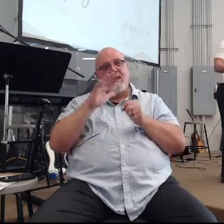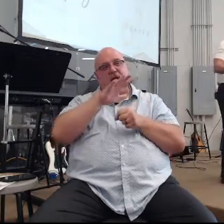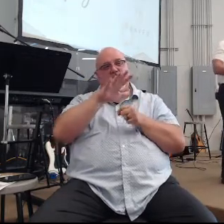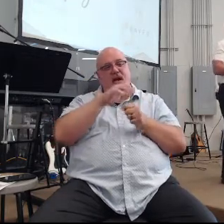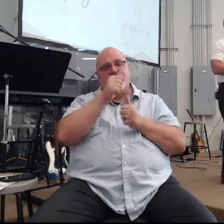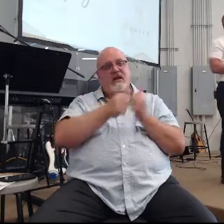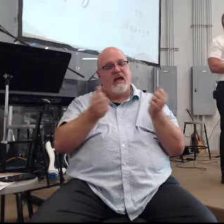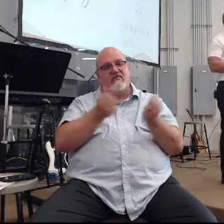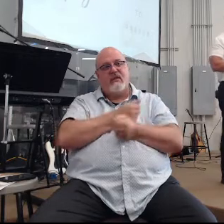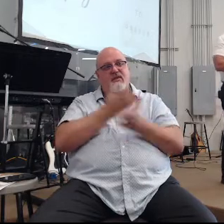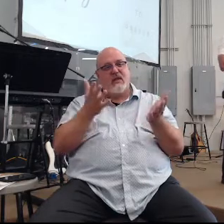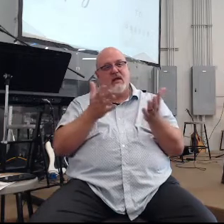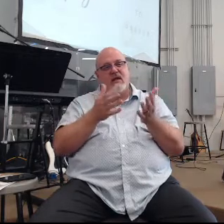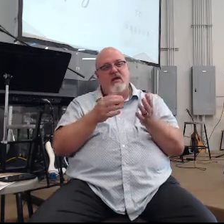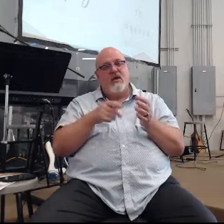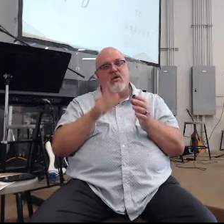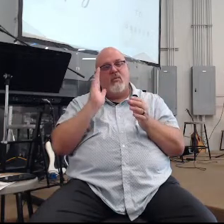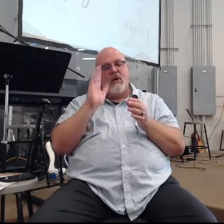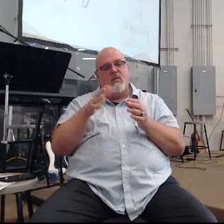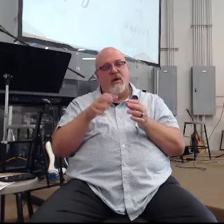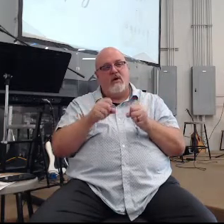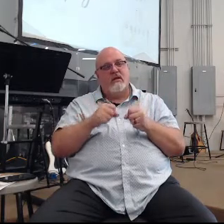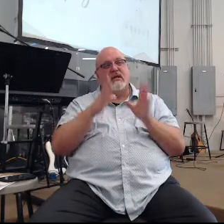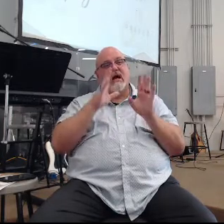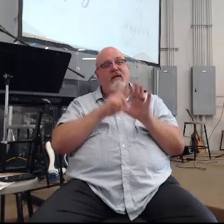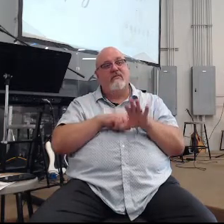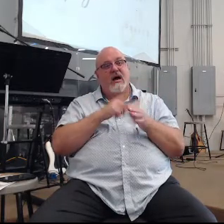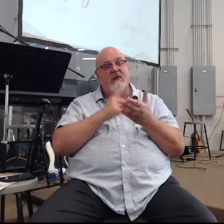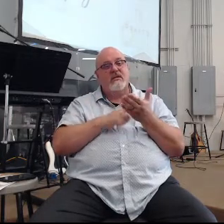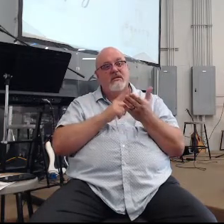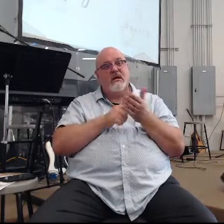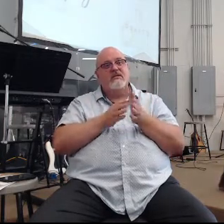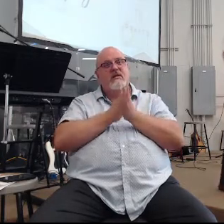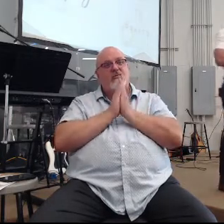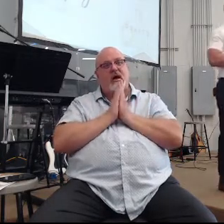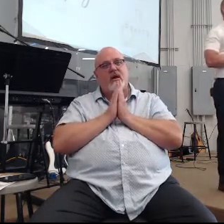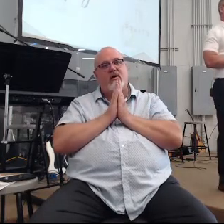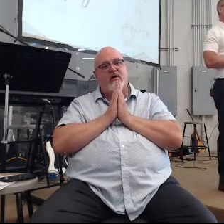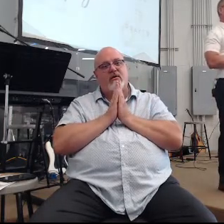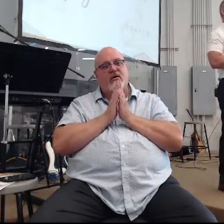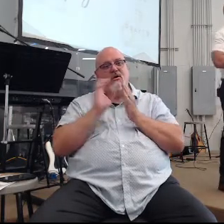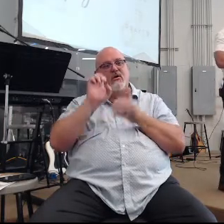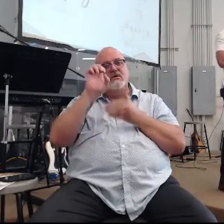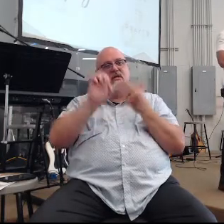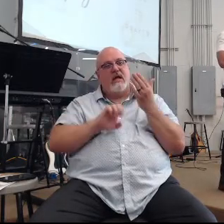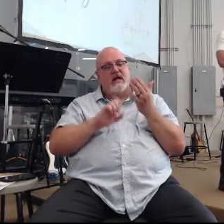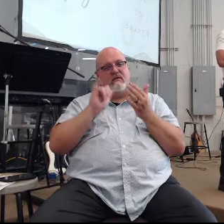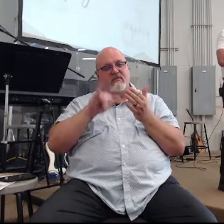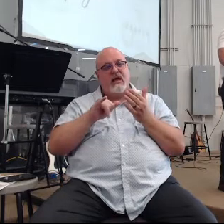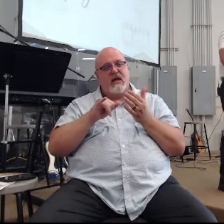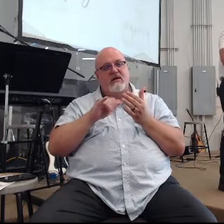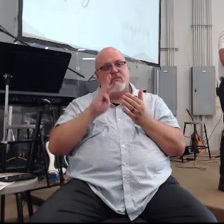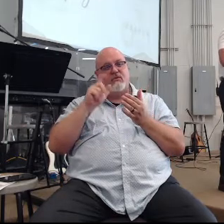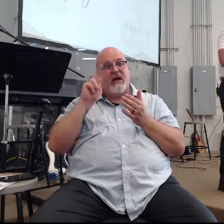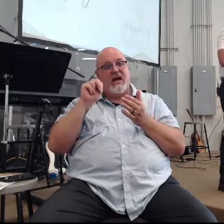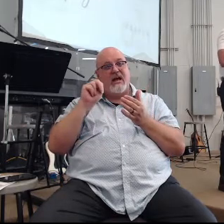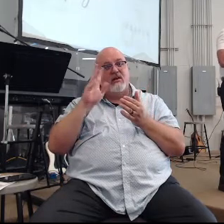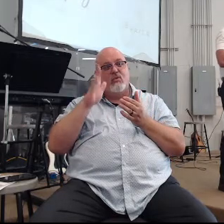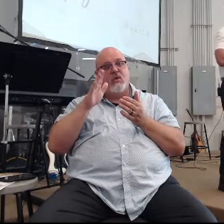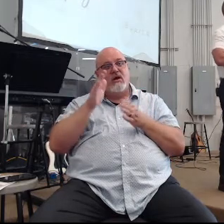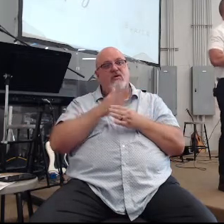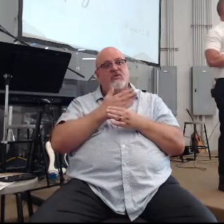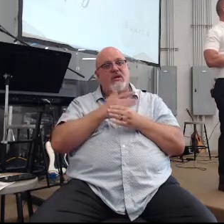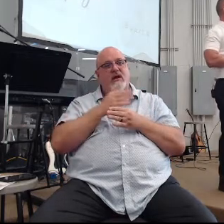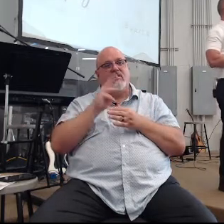is to cover about prayer because we're going to spend a bunch of time talking about prayer and towards the end of the series Brian Tootin is going to share one of the